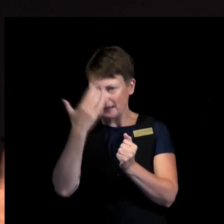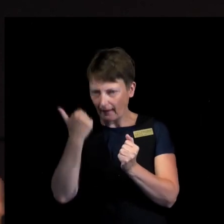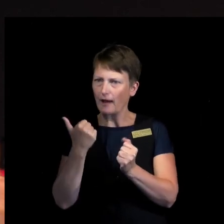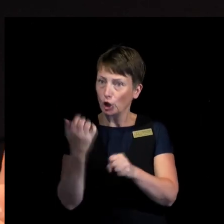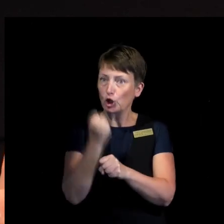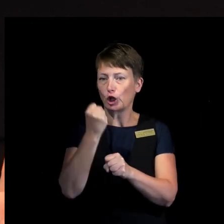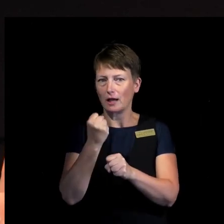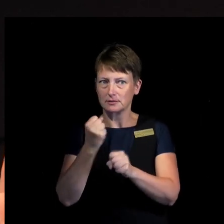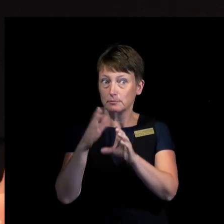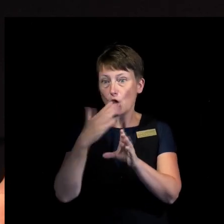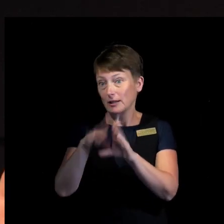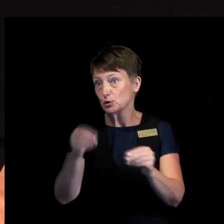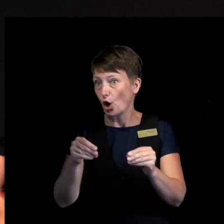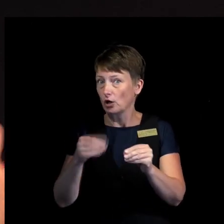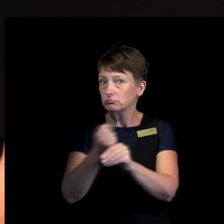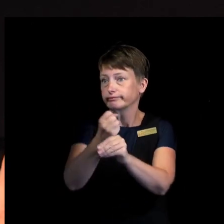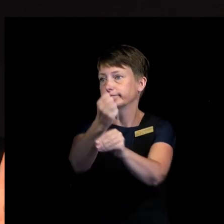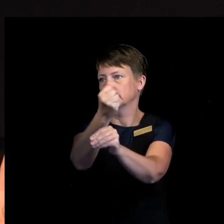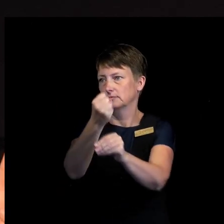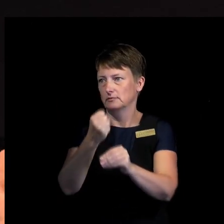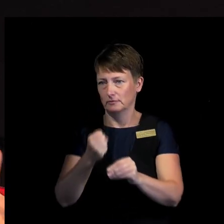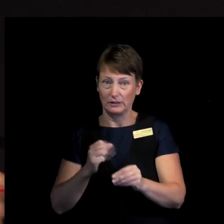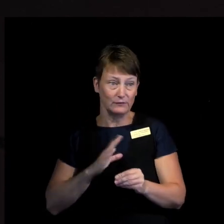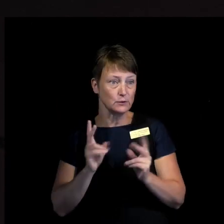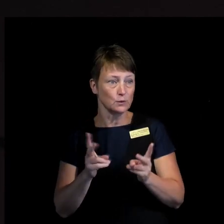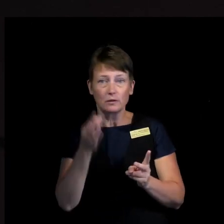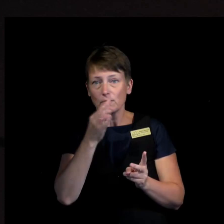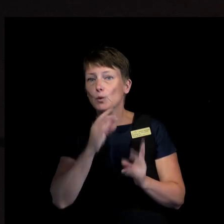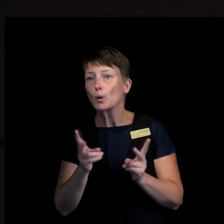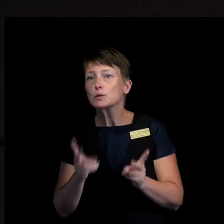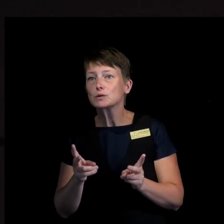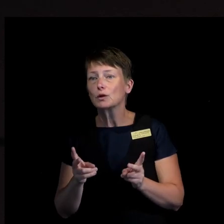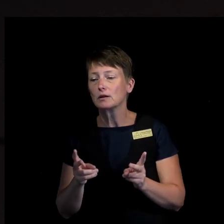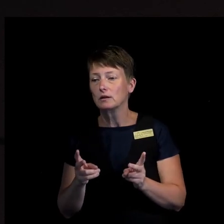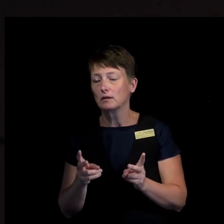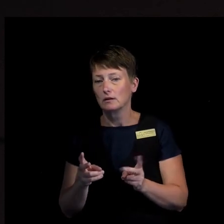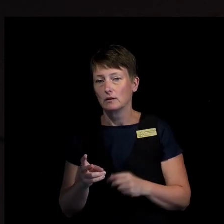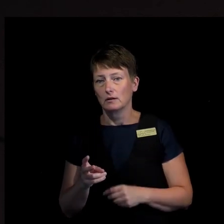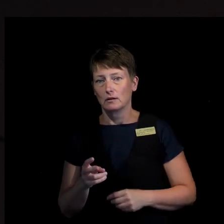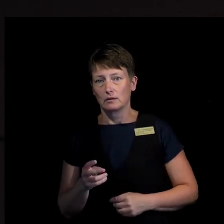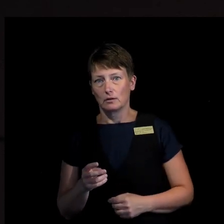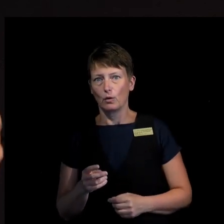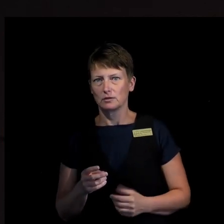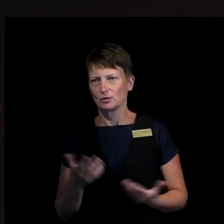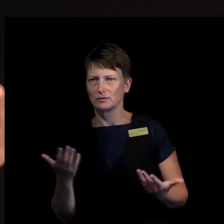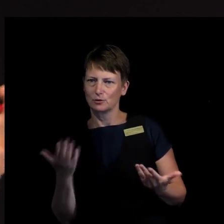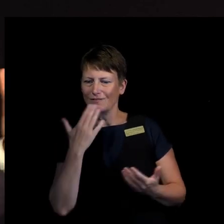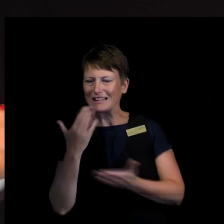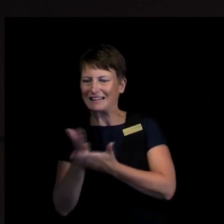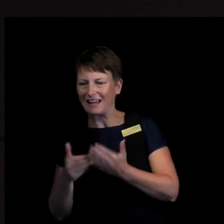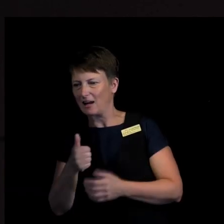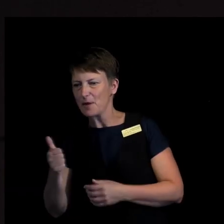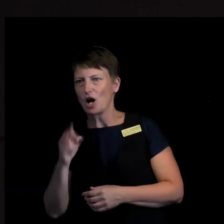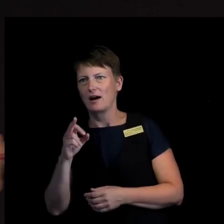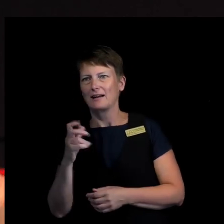Because clearly we have those as well. And I guess it is an issue of what, what, what part is just rhetorics? What part is just